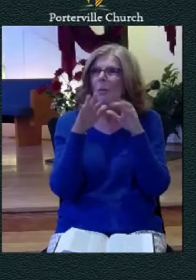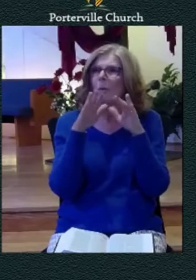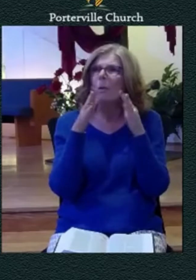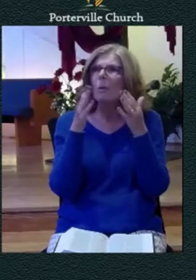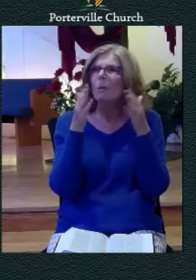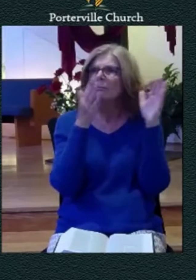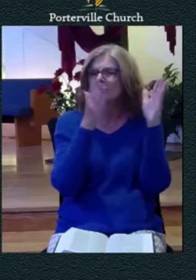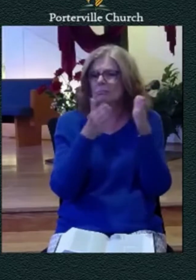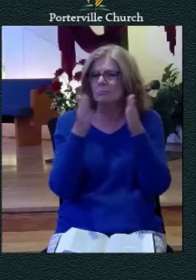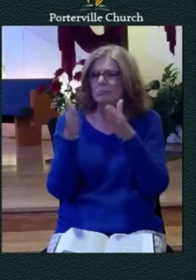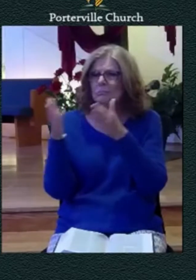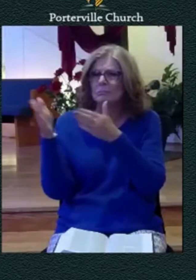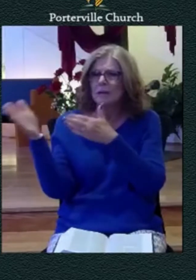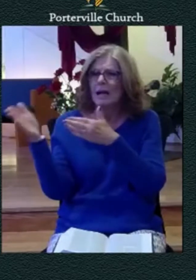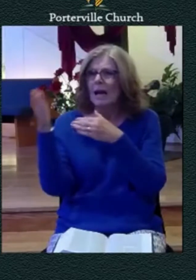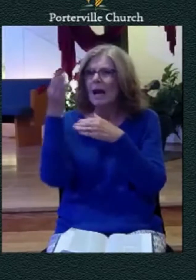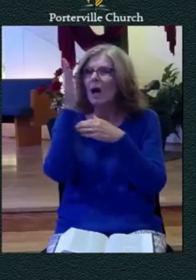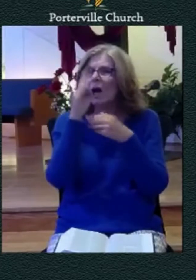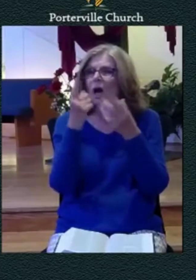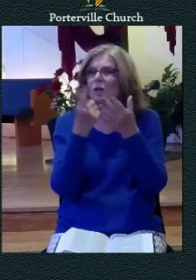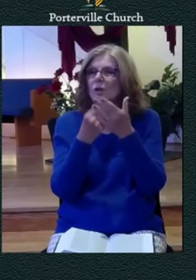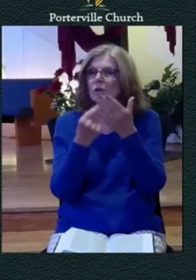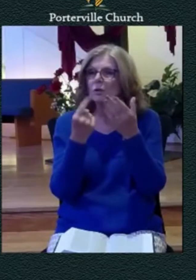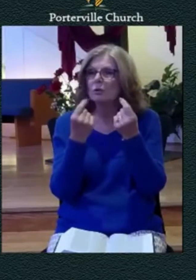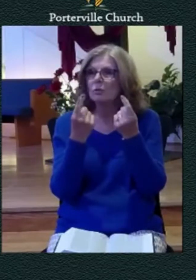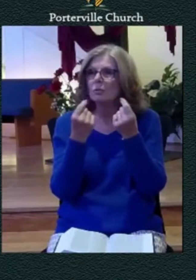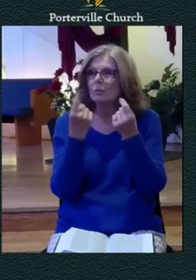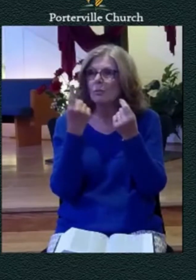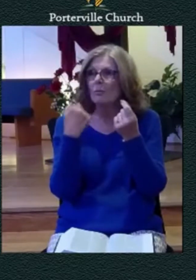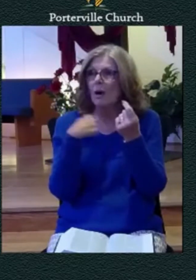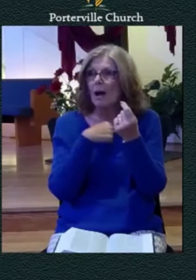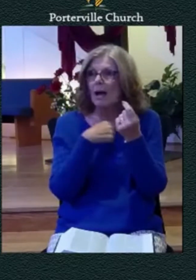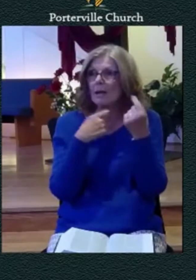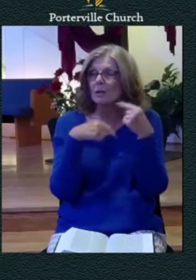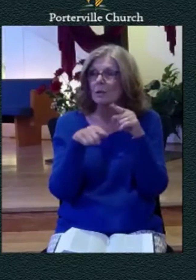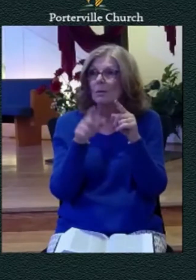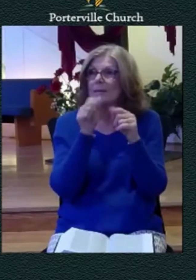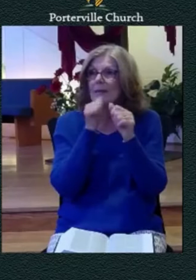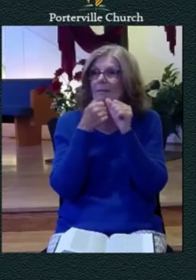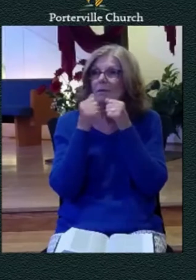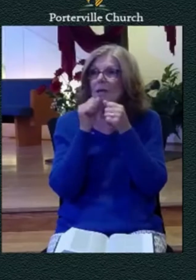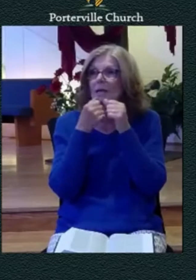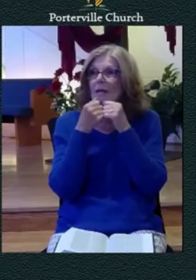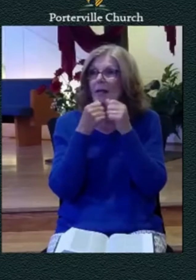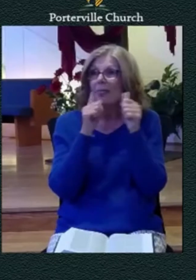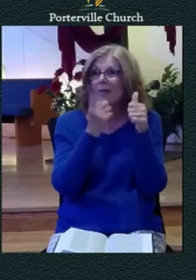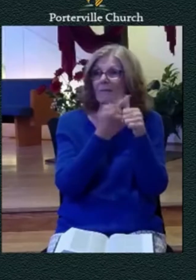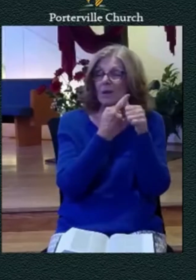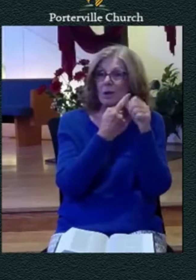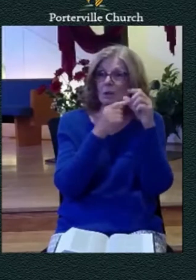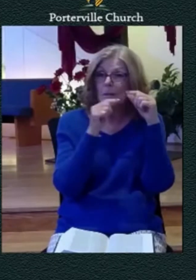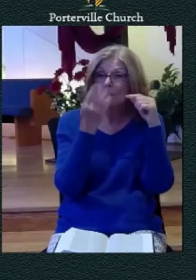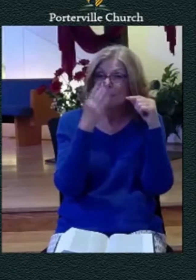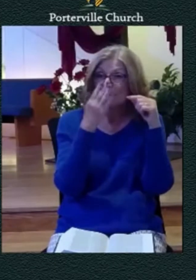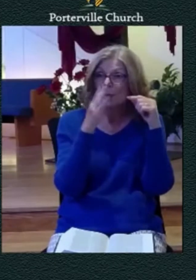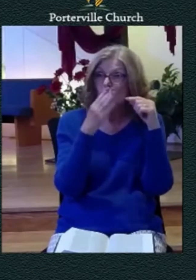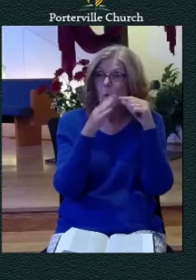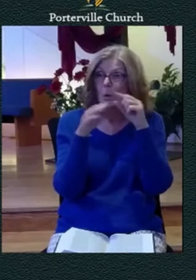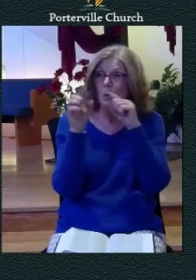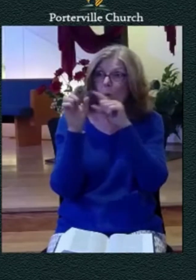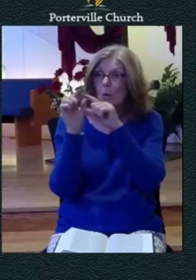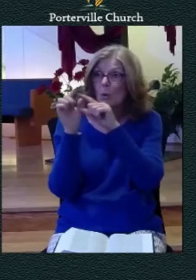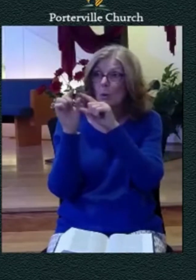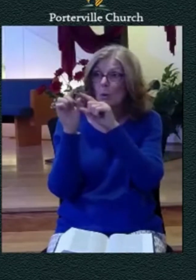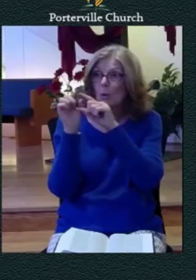77 this morning you see there in the first uh blue uh block there we have the heading distress